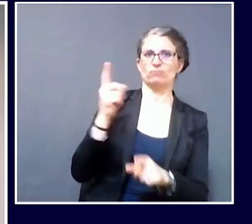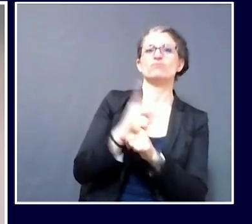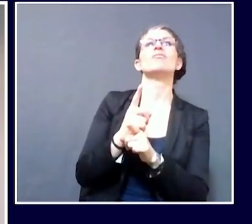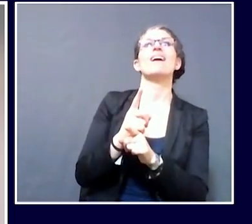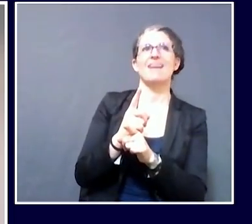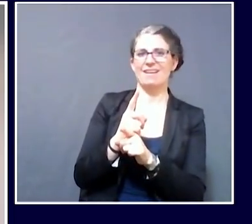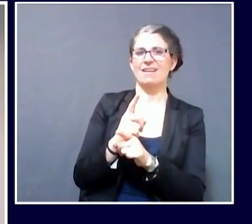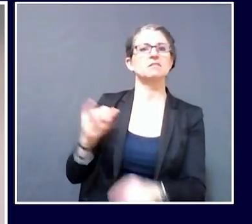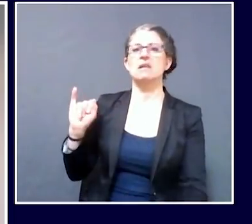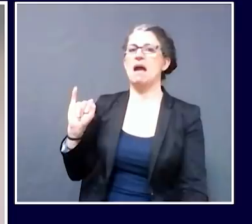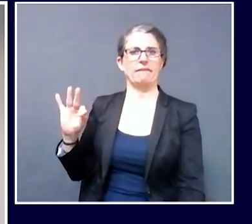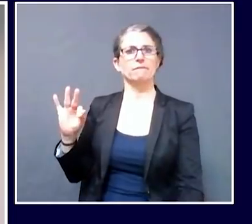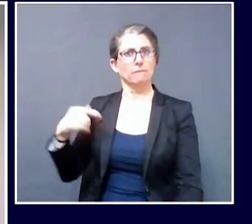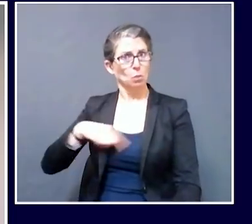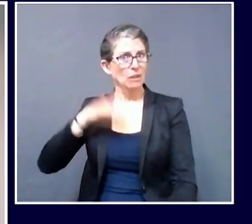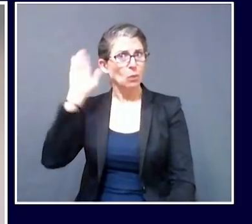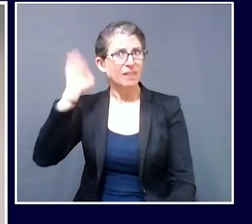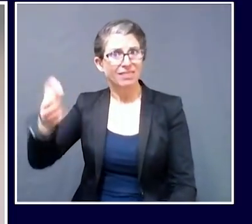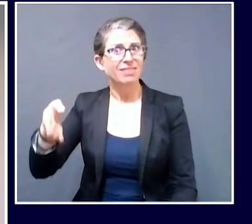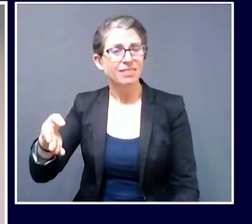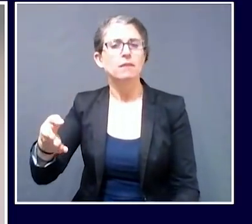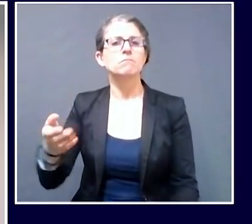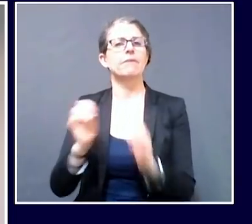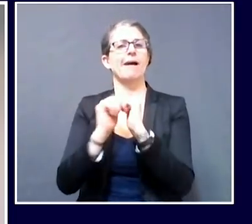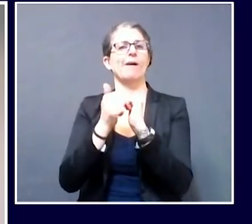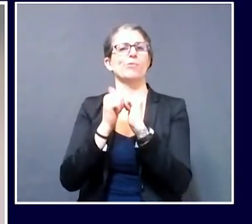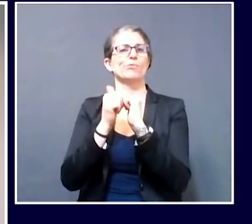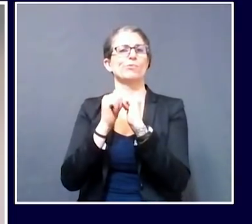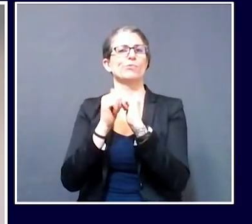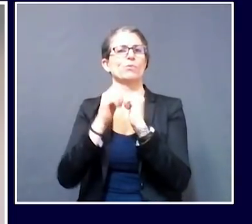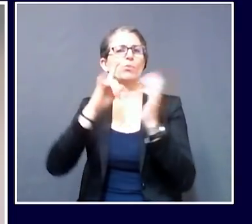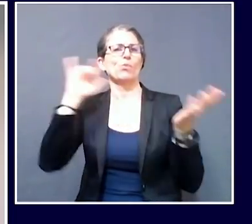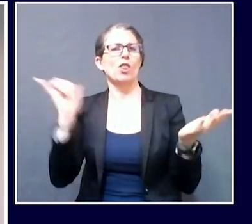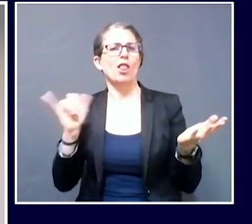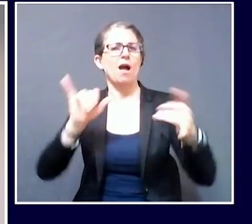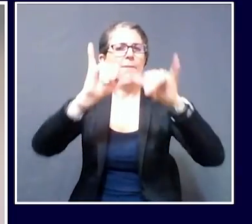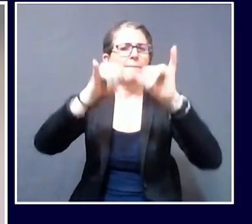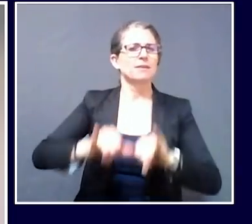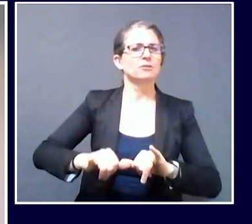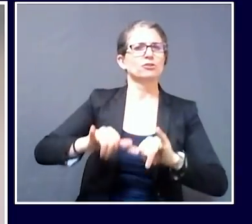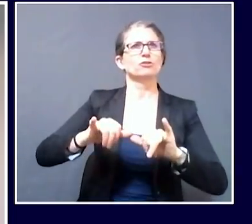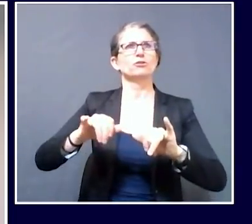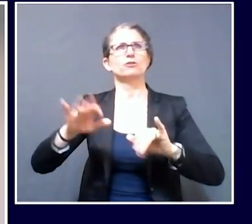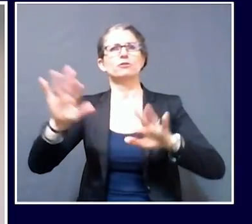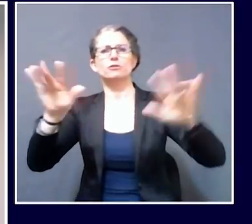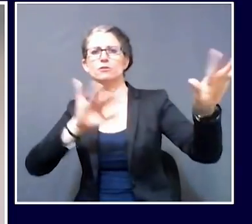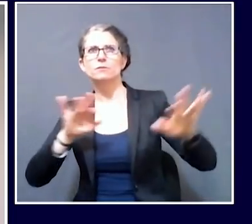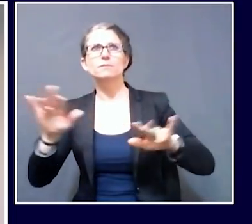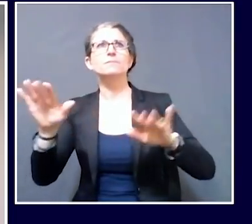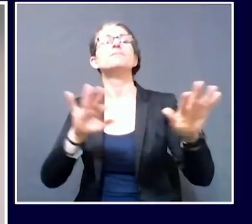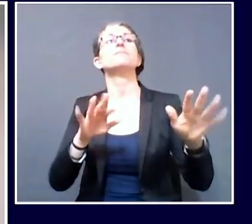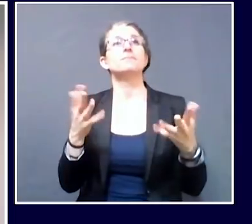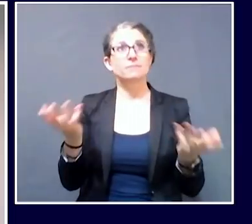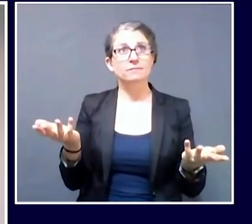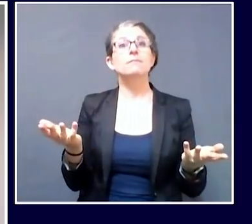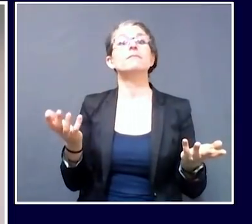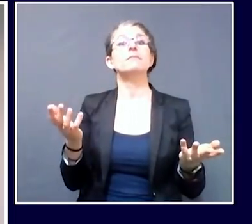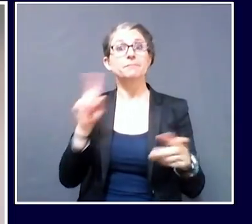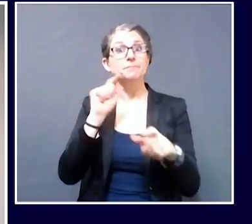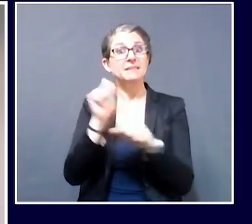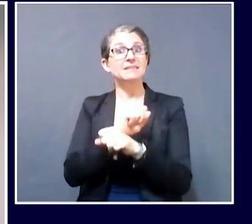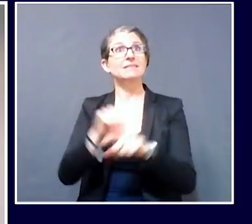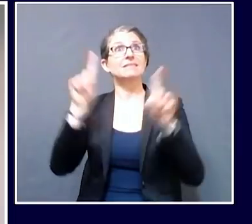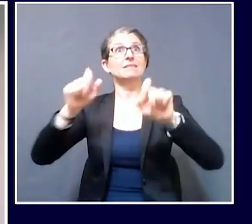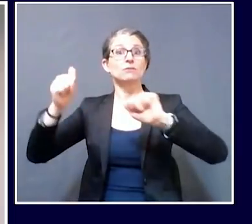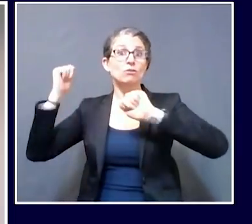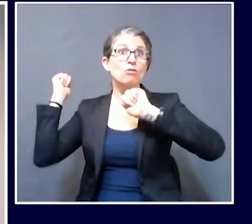a what-if type of how. What if we find significant numbers of staff members who test positive? We don't want to be running